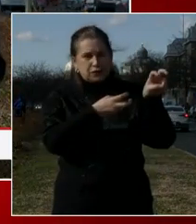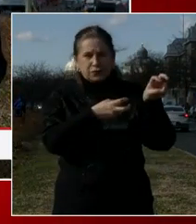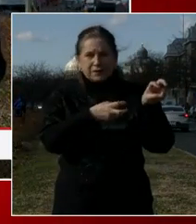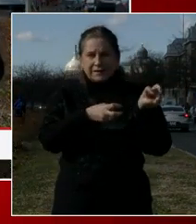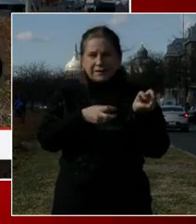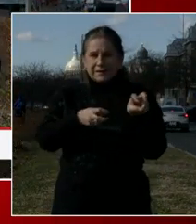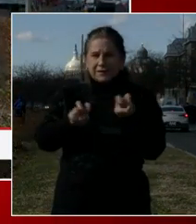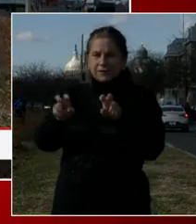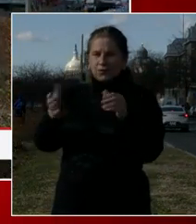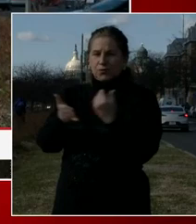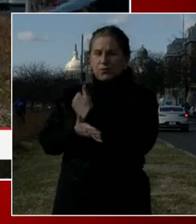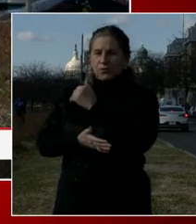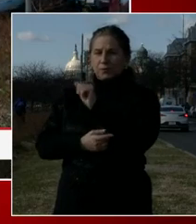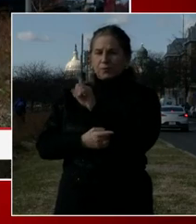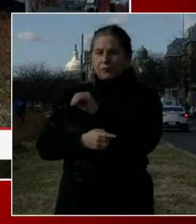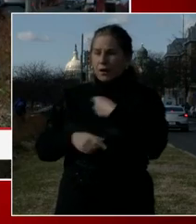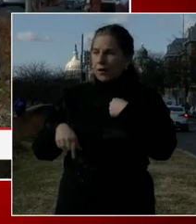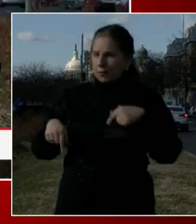the District of Columbia.